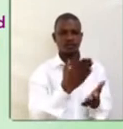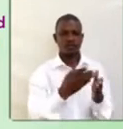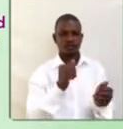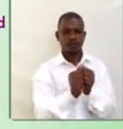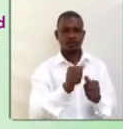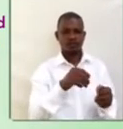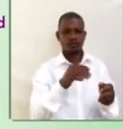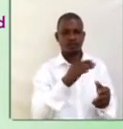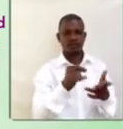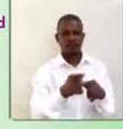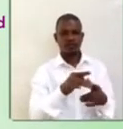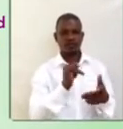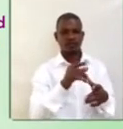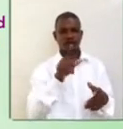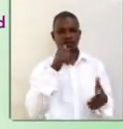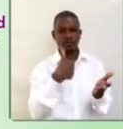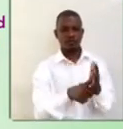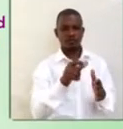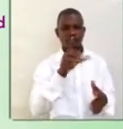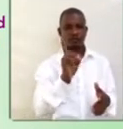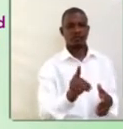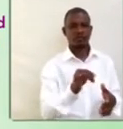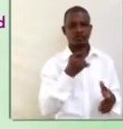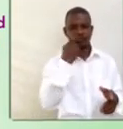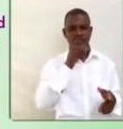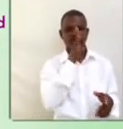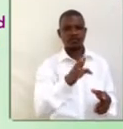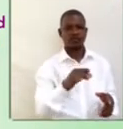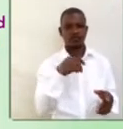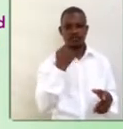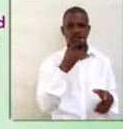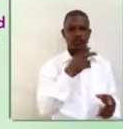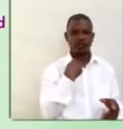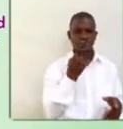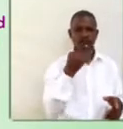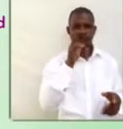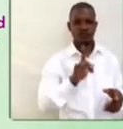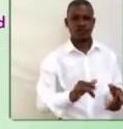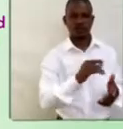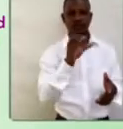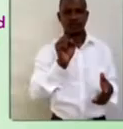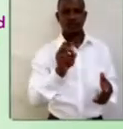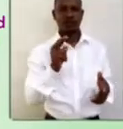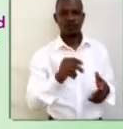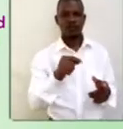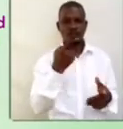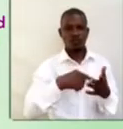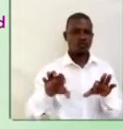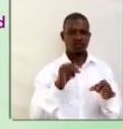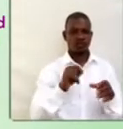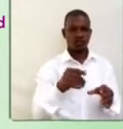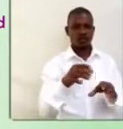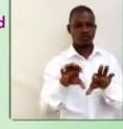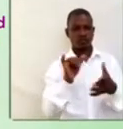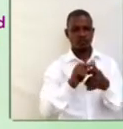marker, letter D, must also be pronounced as a voiceless sound. So what do we do to